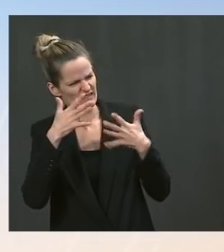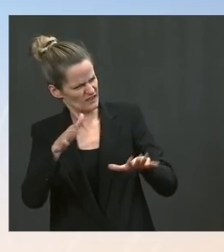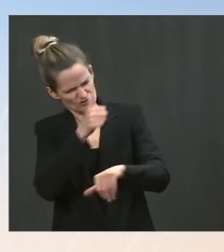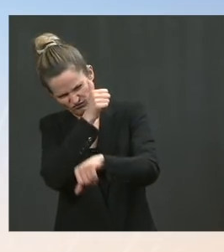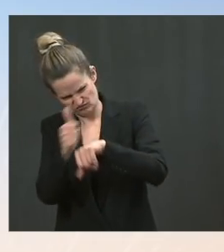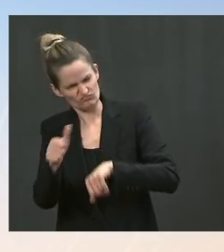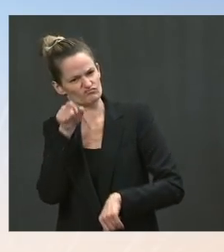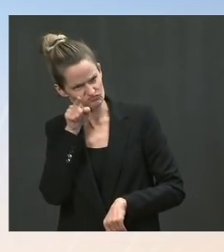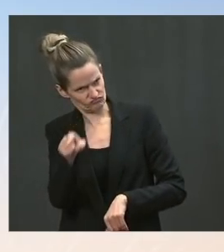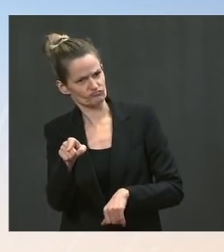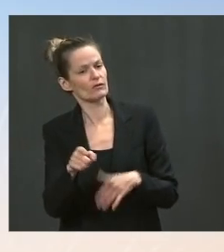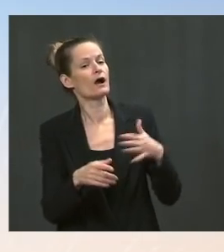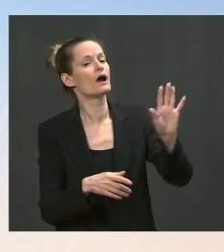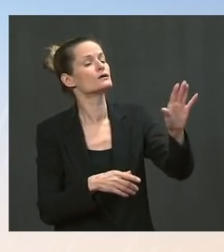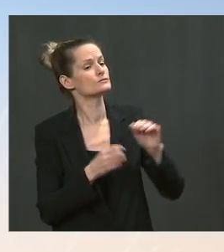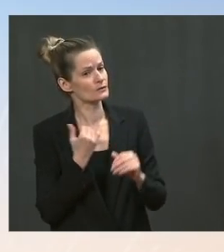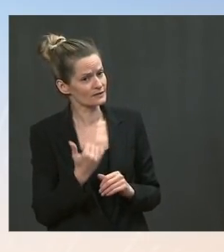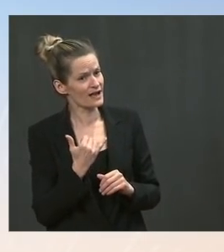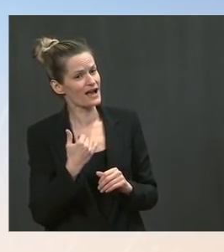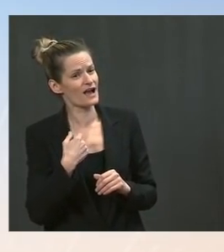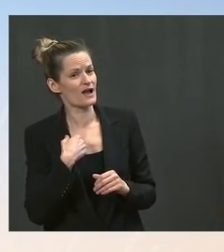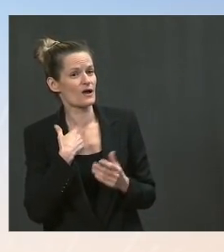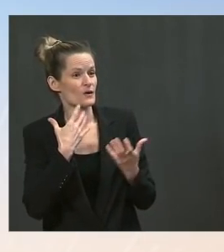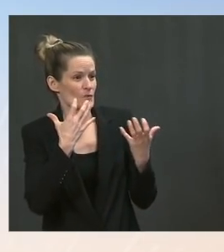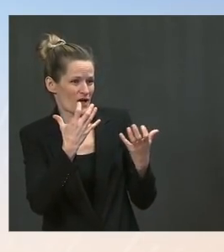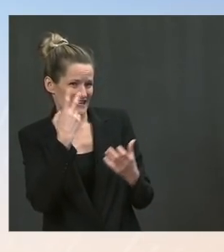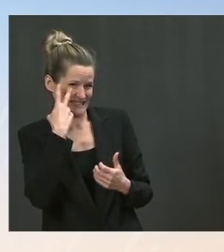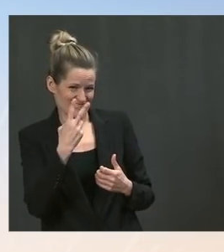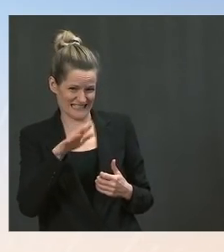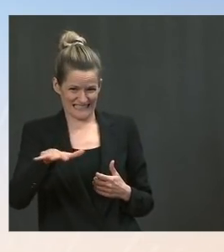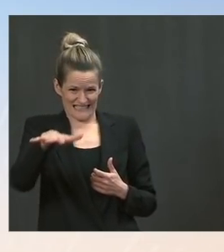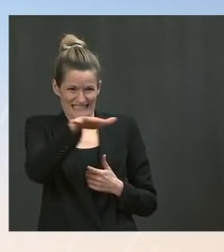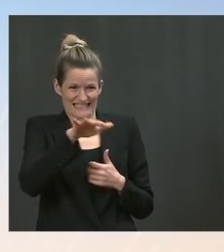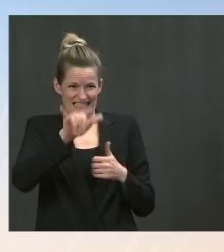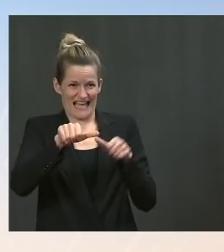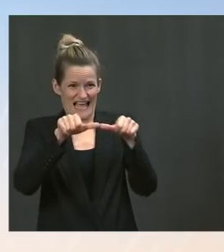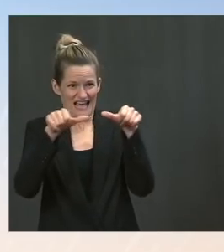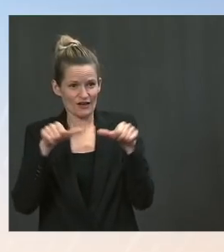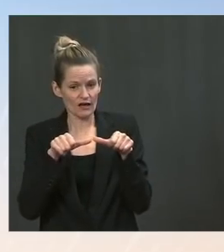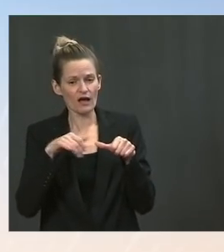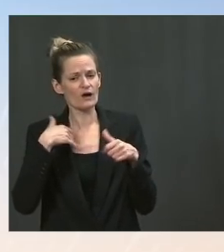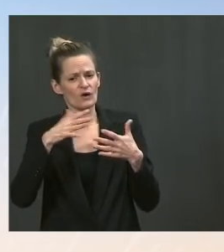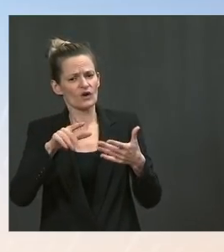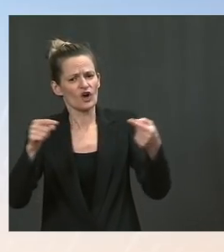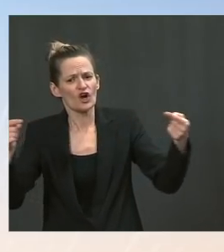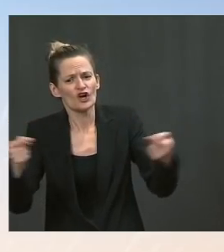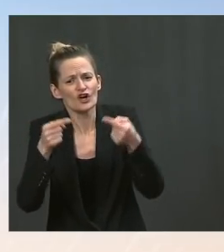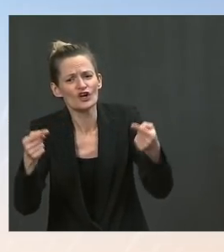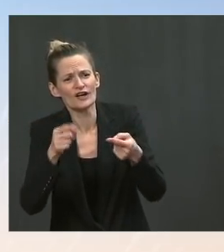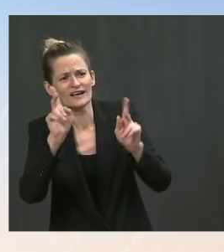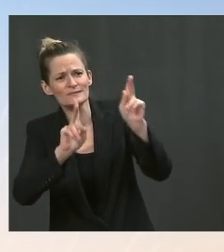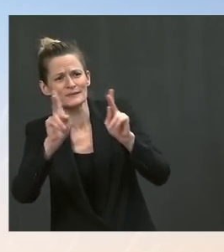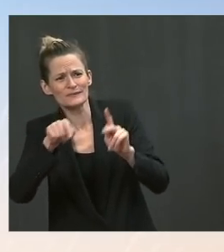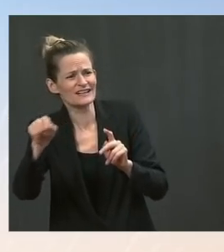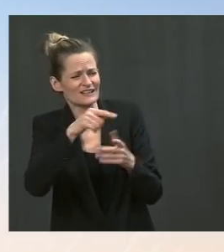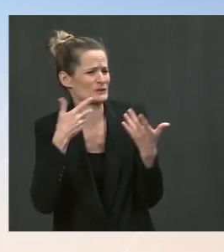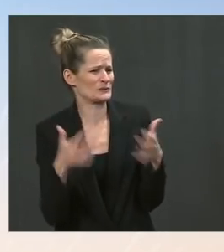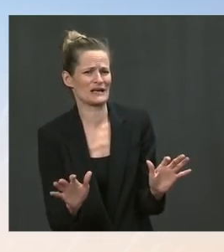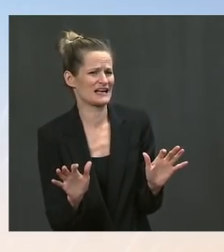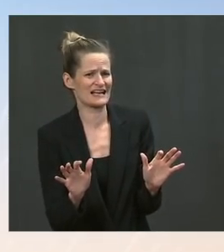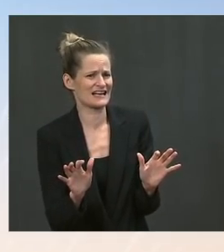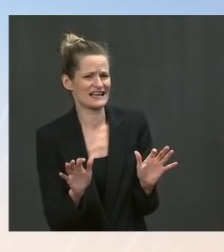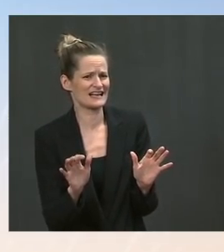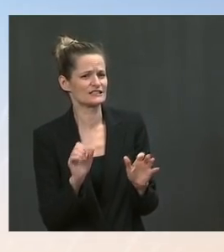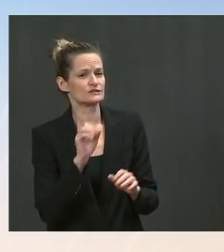other Taliban-controlled areas, which, of course, we are closely tracking and concerned about. If the Taliban, our view is that if the Taliban